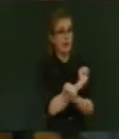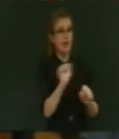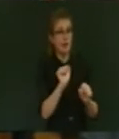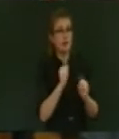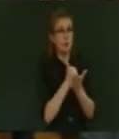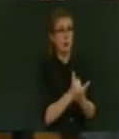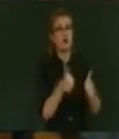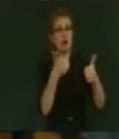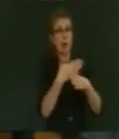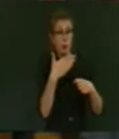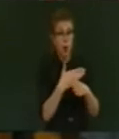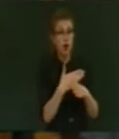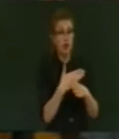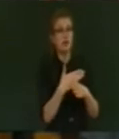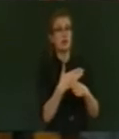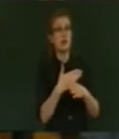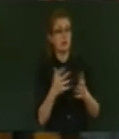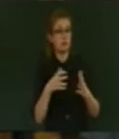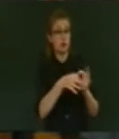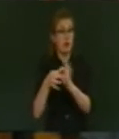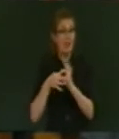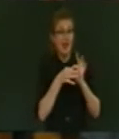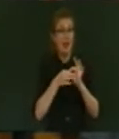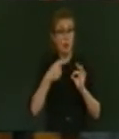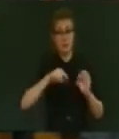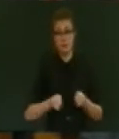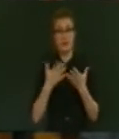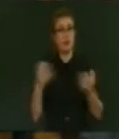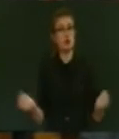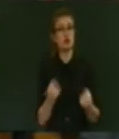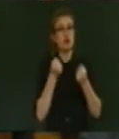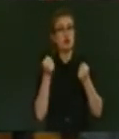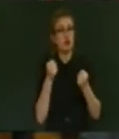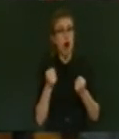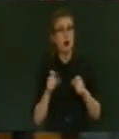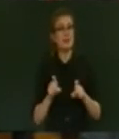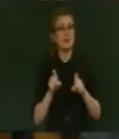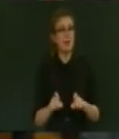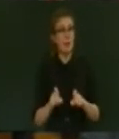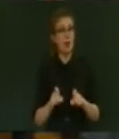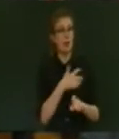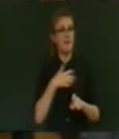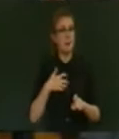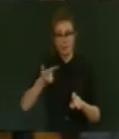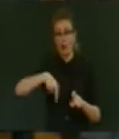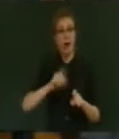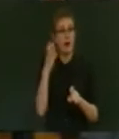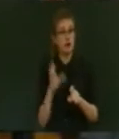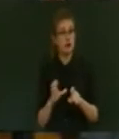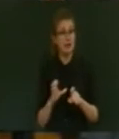collectively, we provide strong and stable Government for this country, and the results are on display.